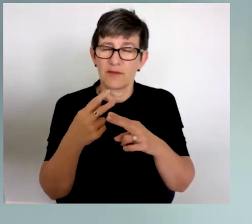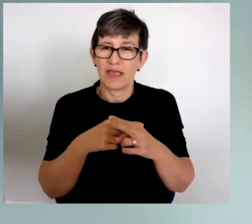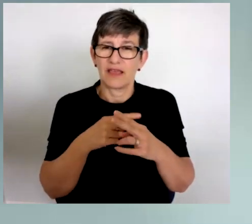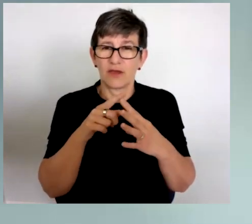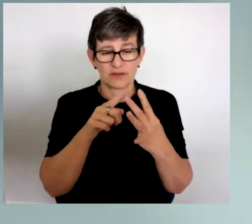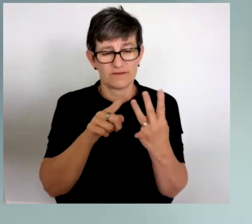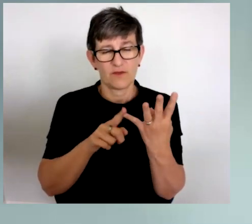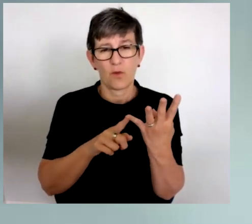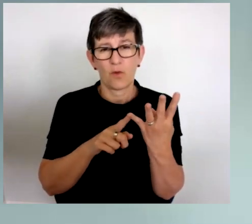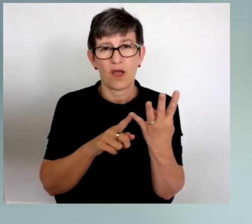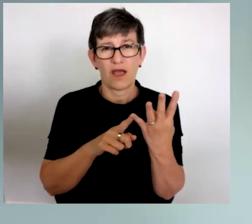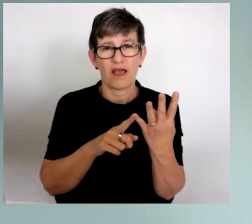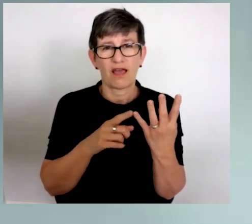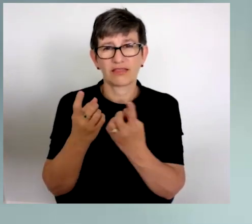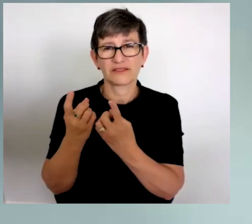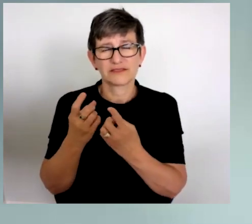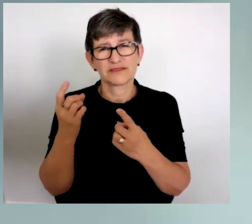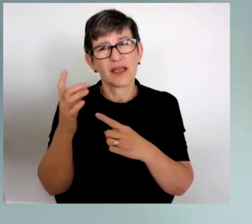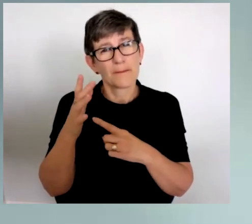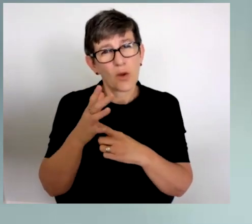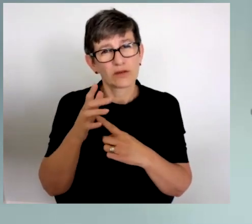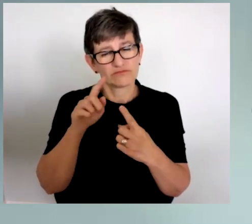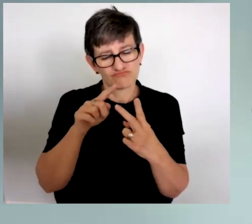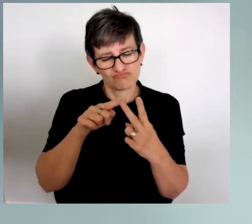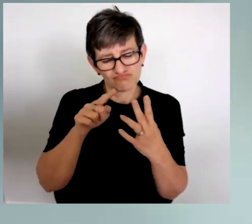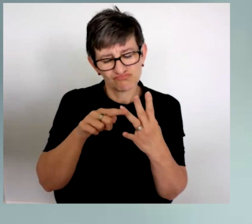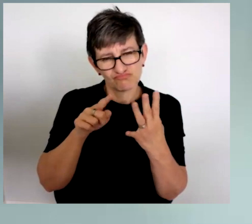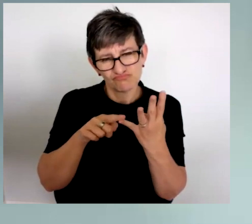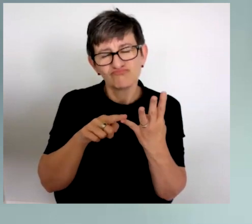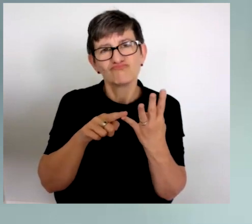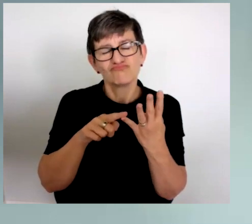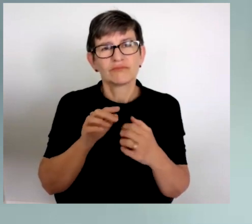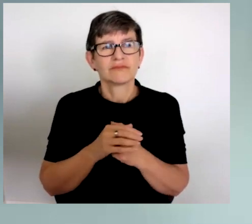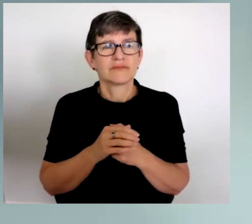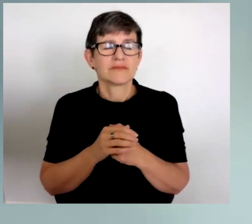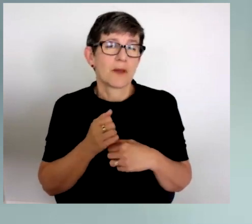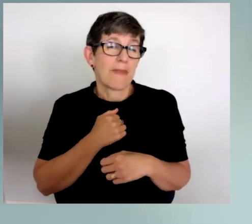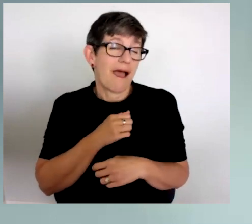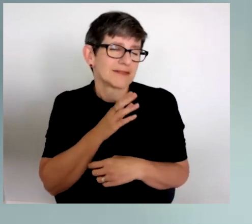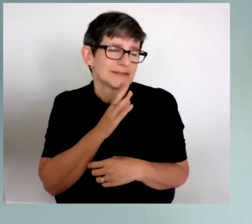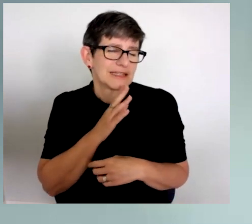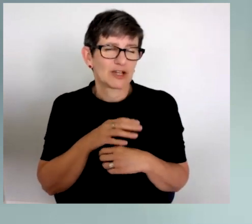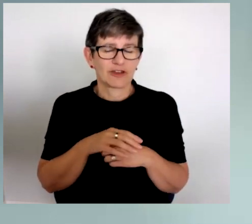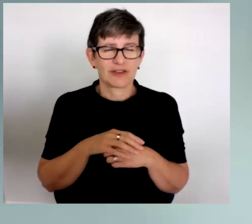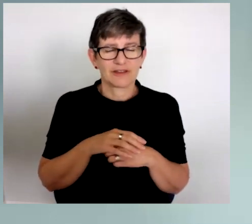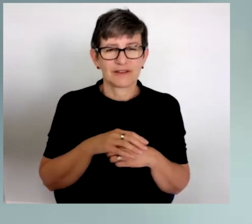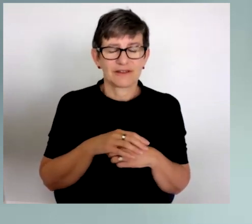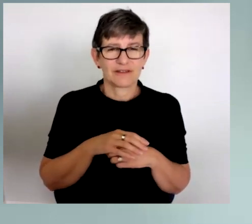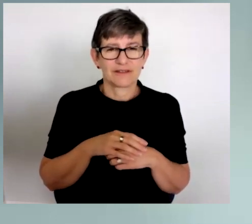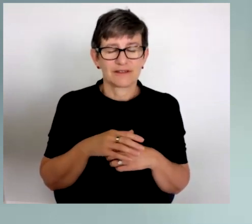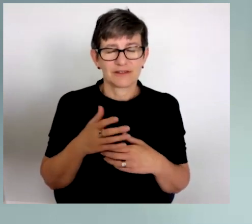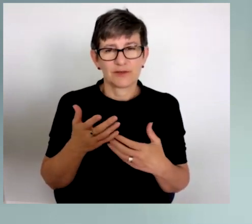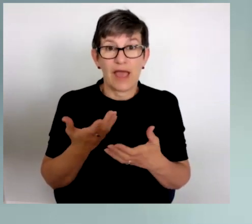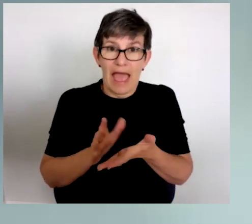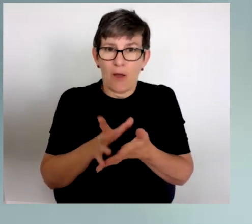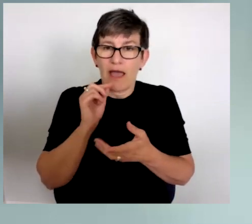important. And my secret and what I really want to leave you with to kind of longevity and